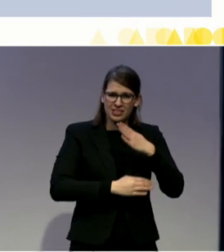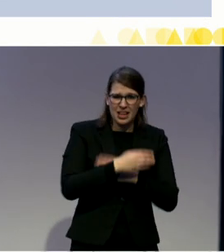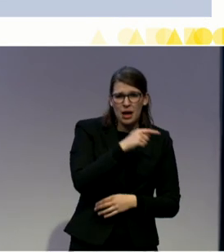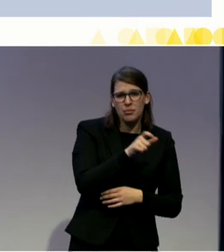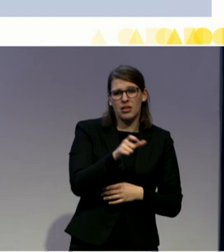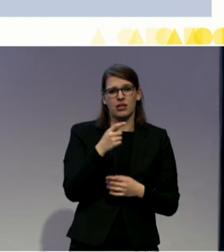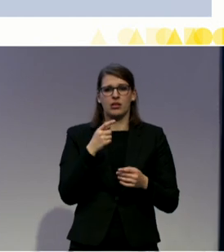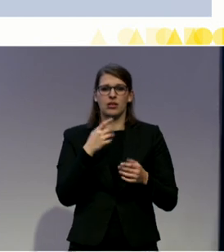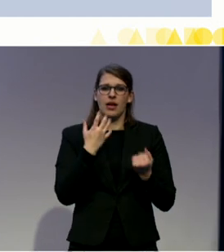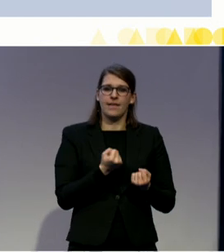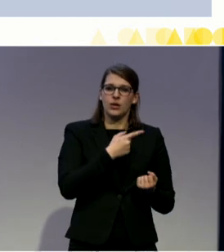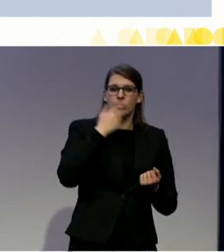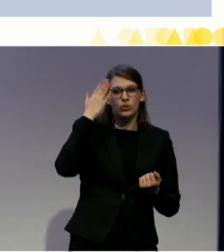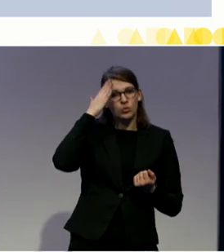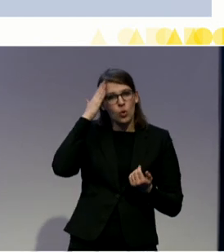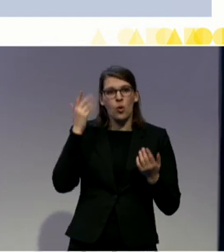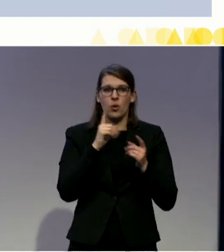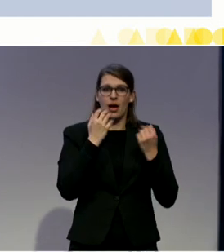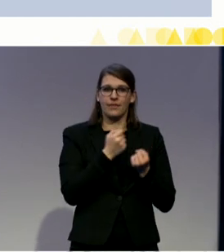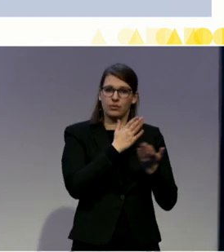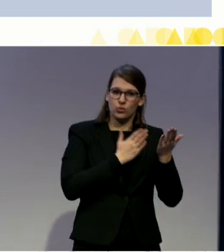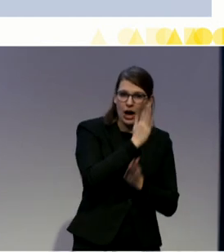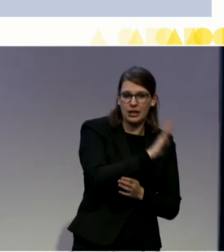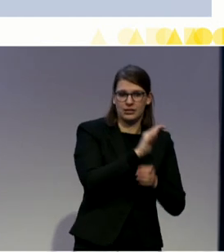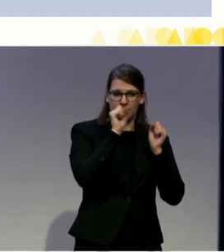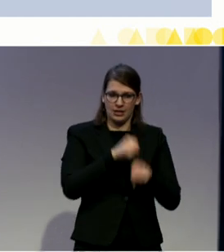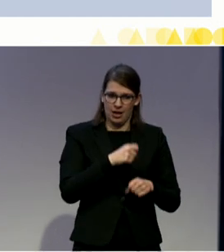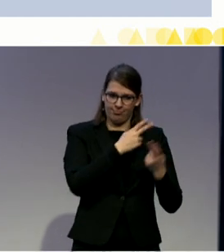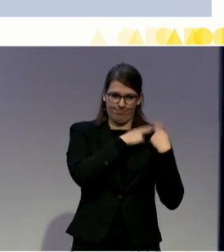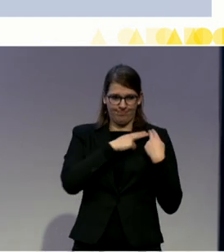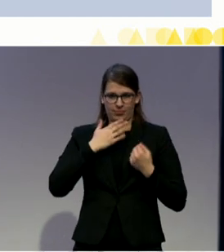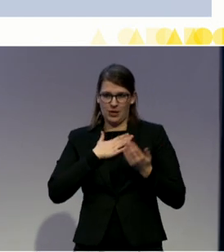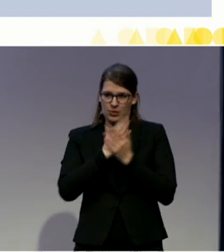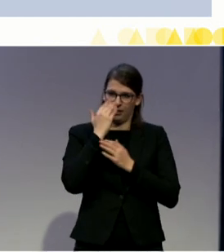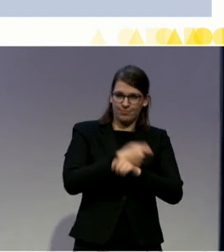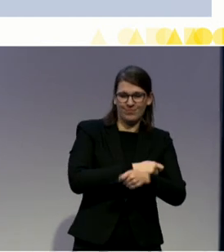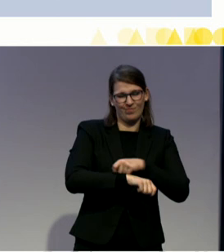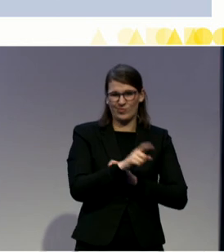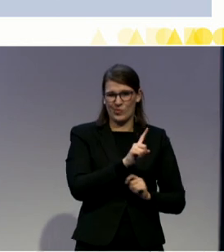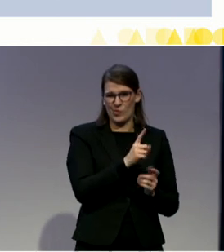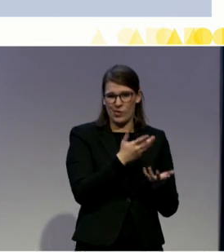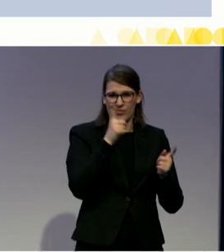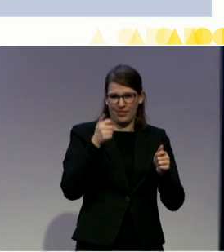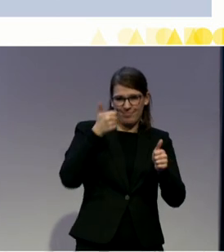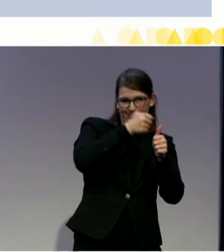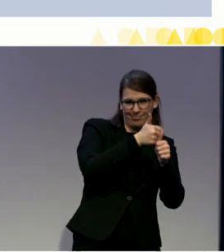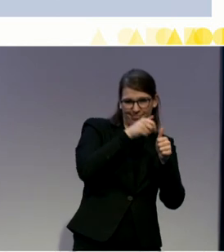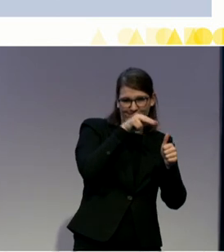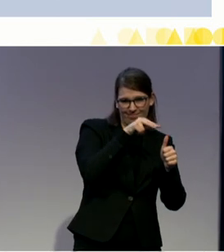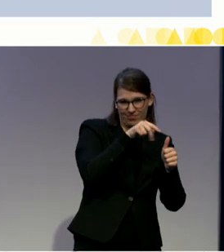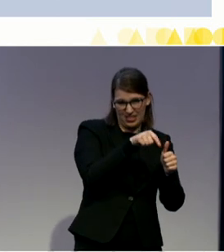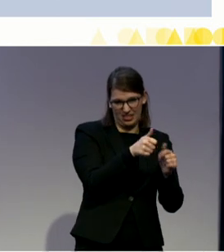For attitudes, we have to acknowledge that the perceptions of disability and of persons with